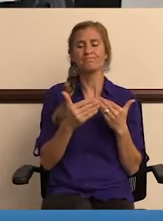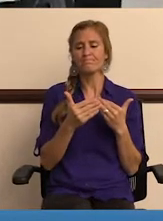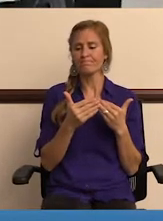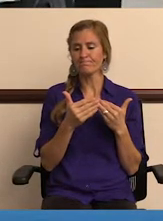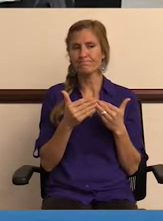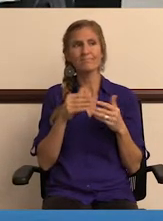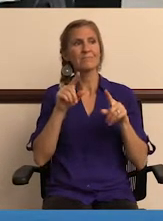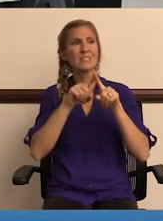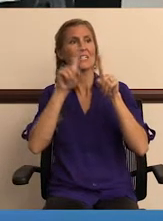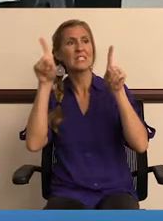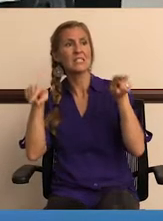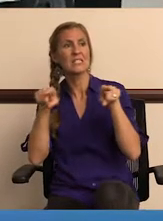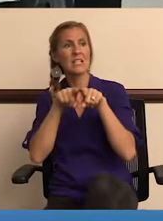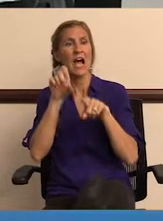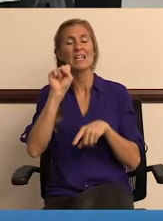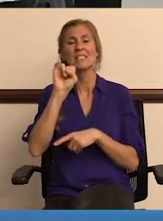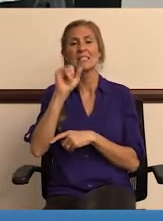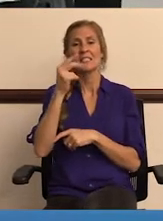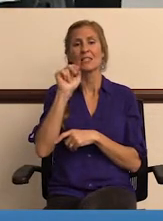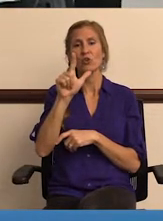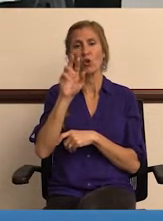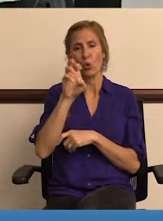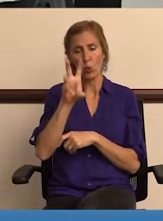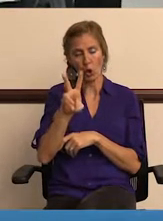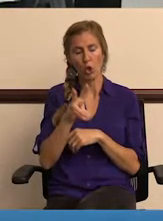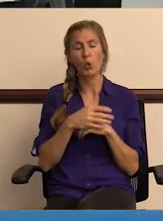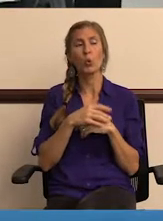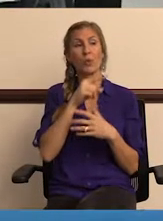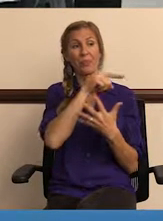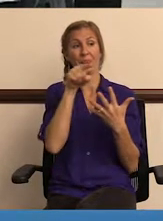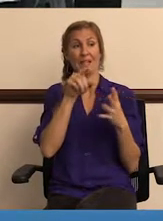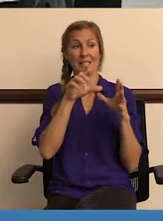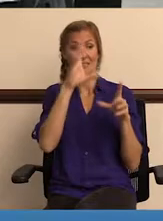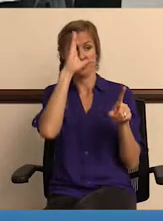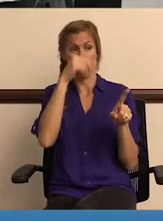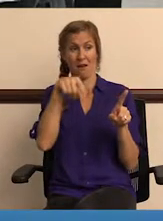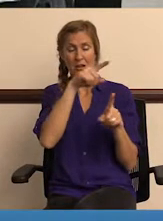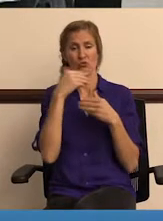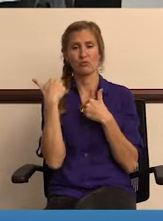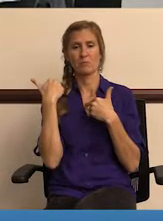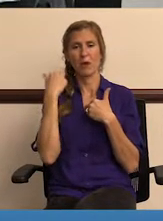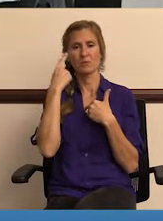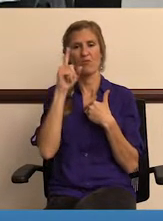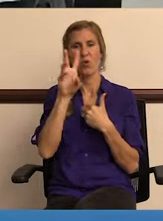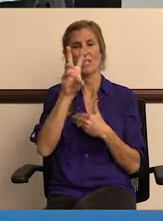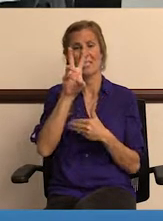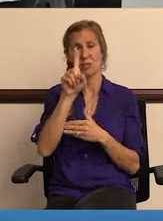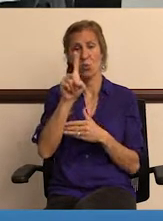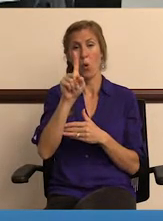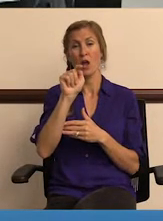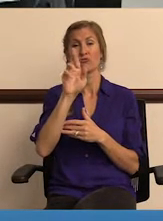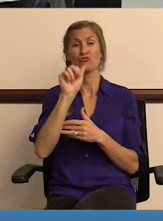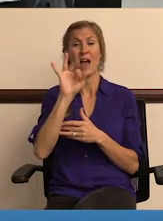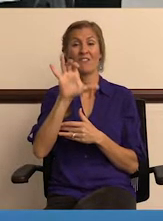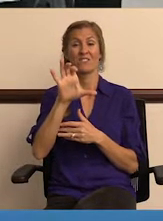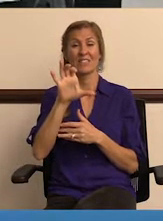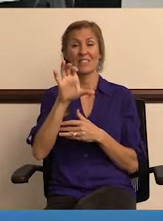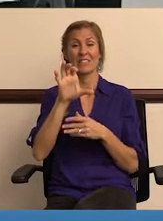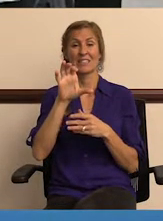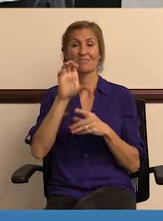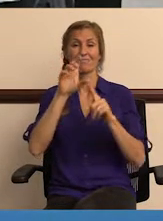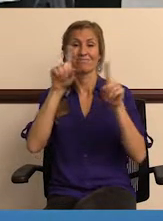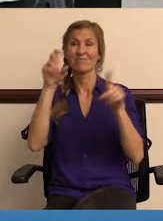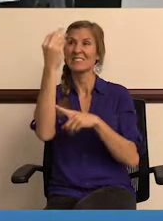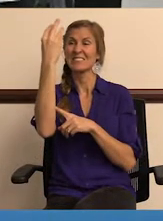All right, so moving on to our sign and signal crew. So these guys are responsible for 61 traffic